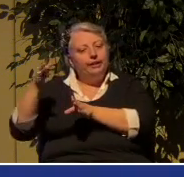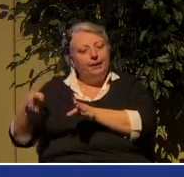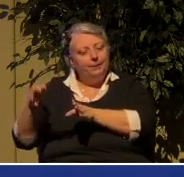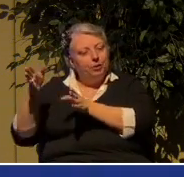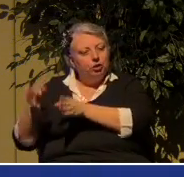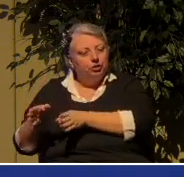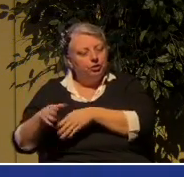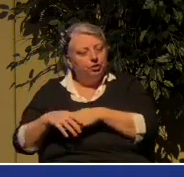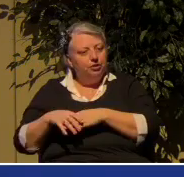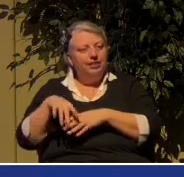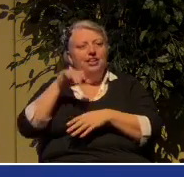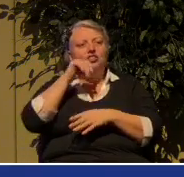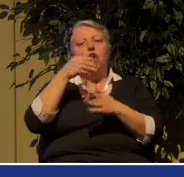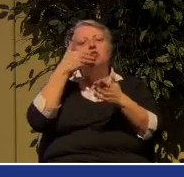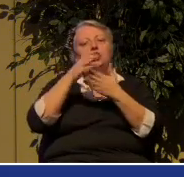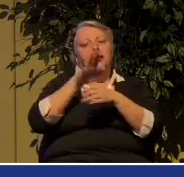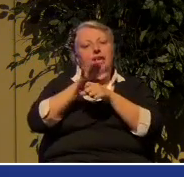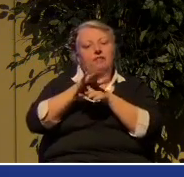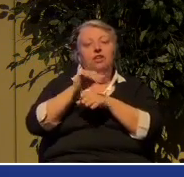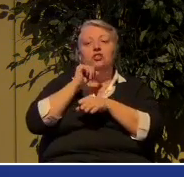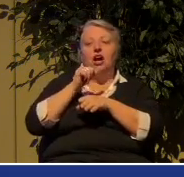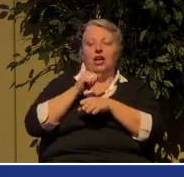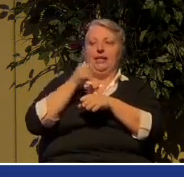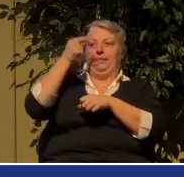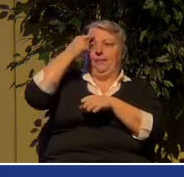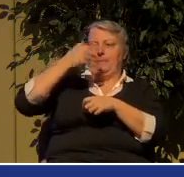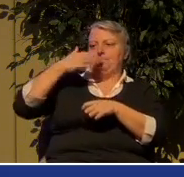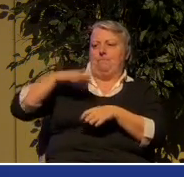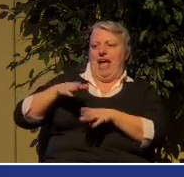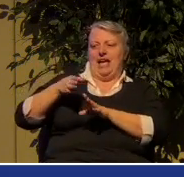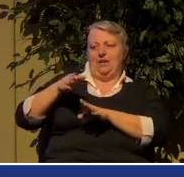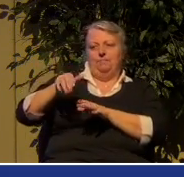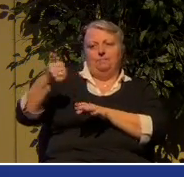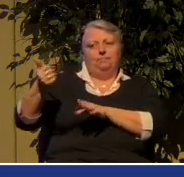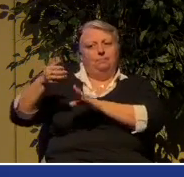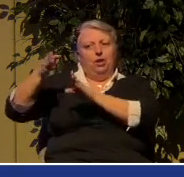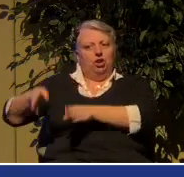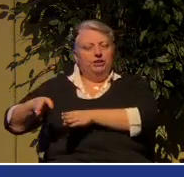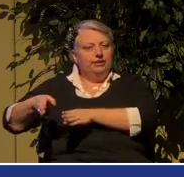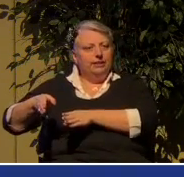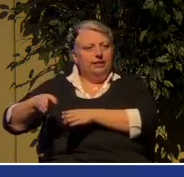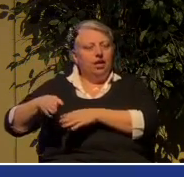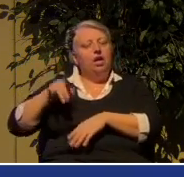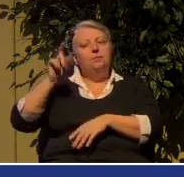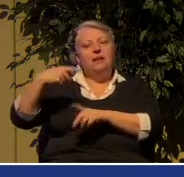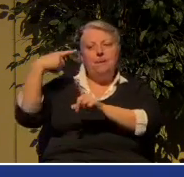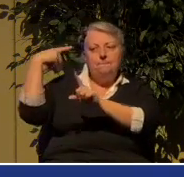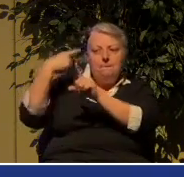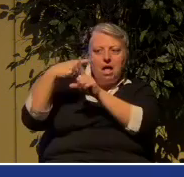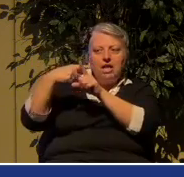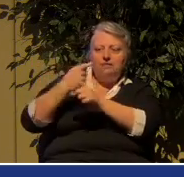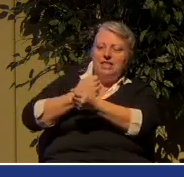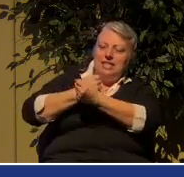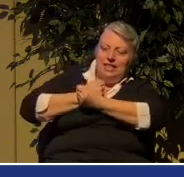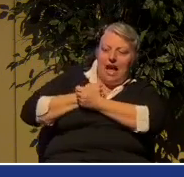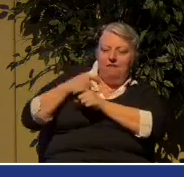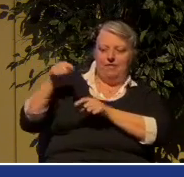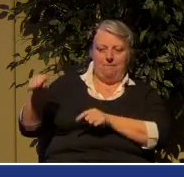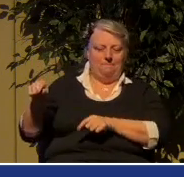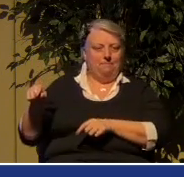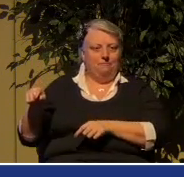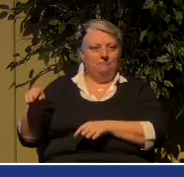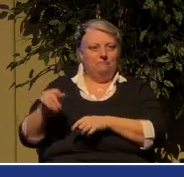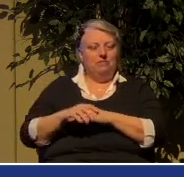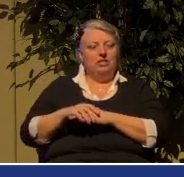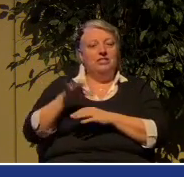bad thoughts about your neighbor in your heart. You have to positively love him. Same thing with